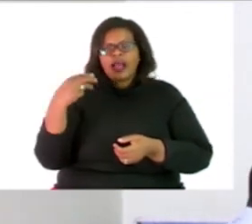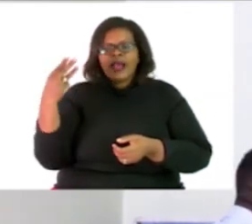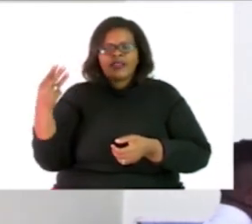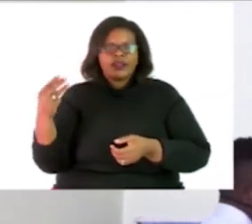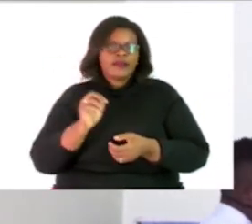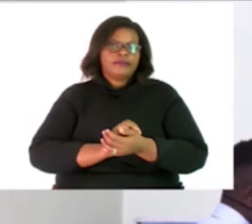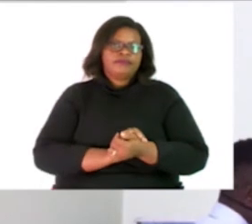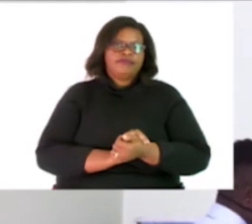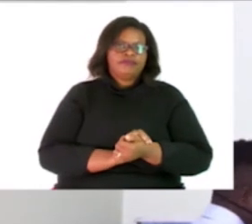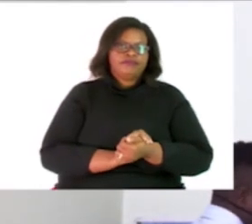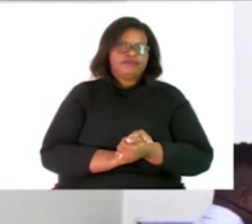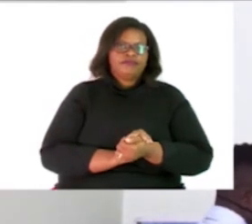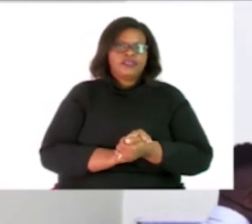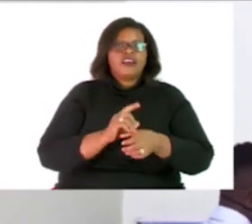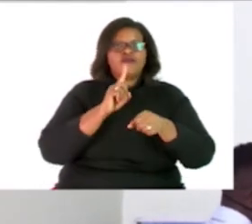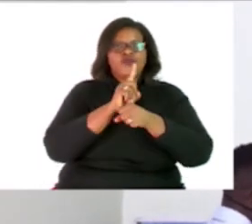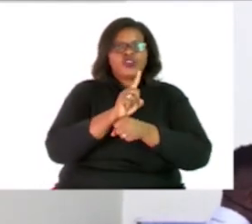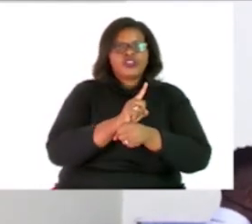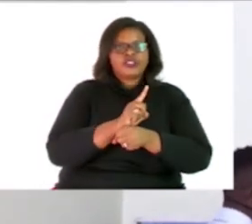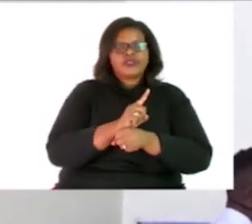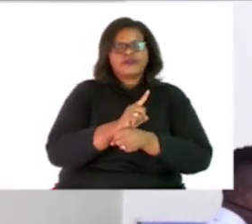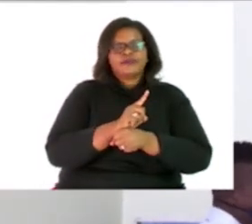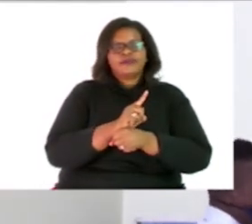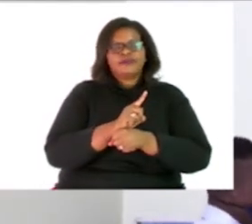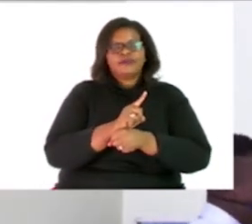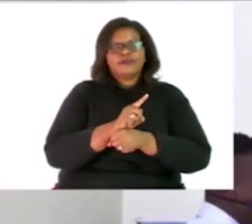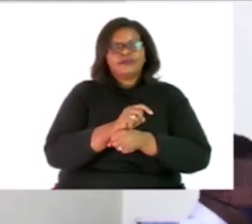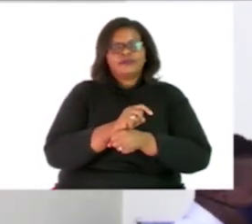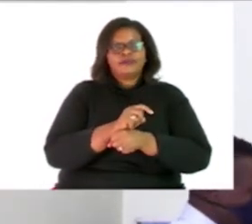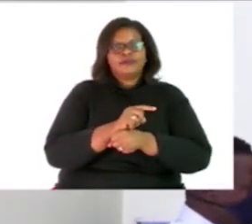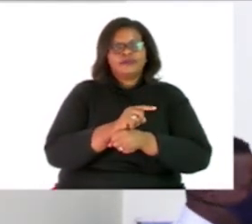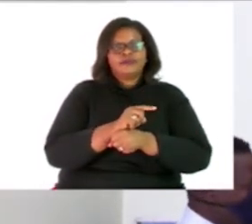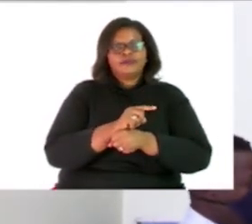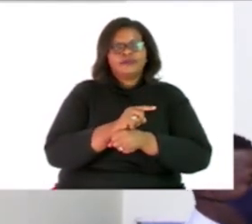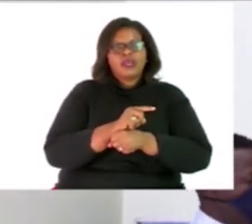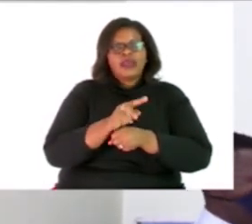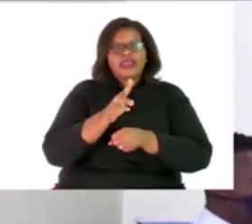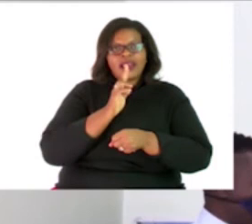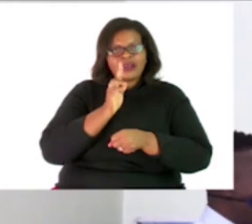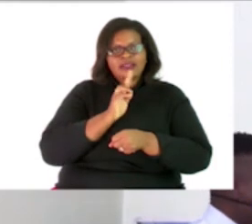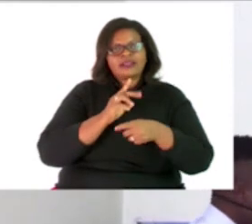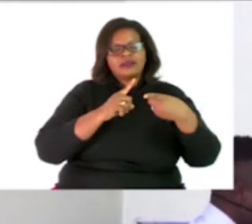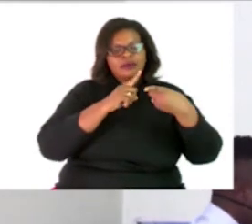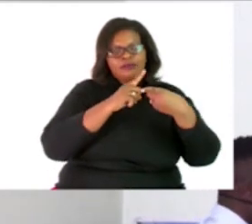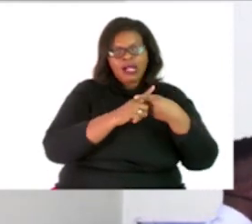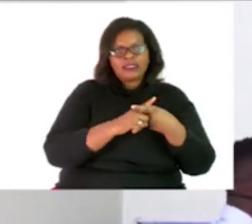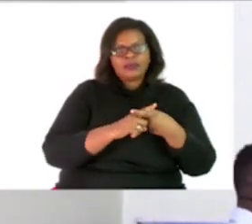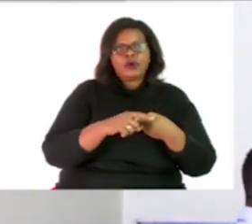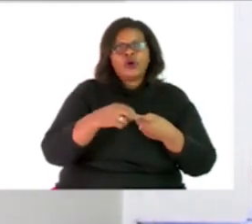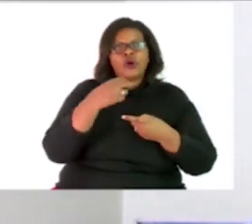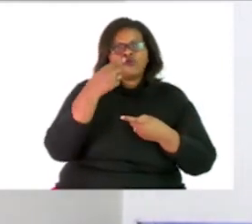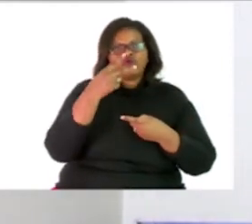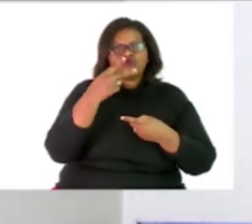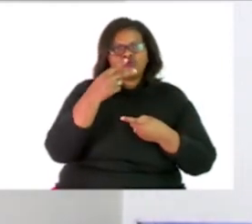So first we must find the multiple of these numbers which